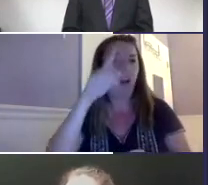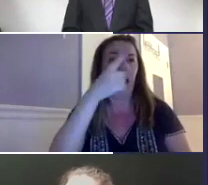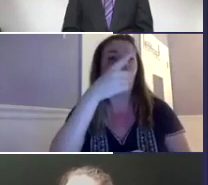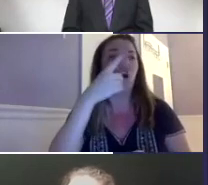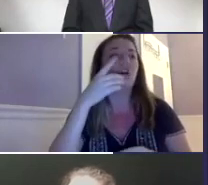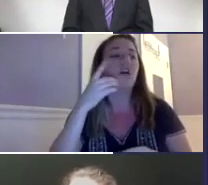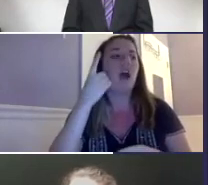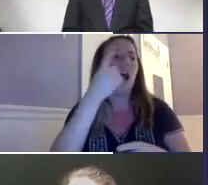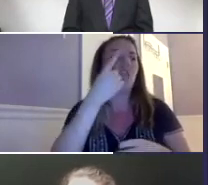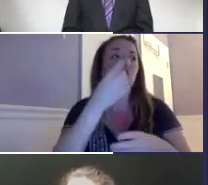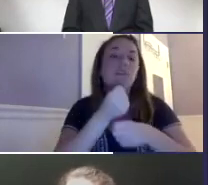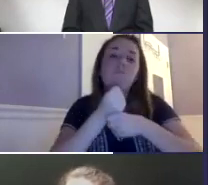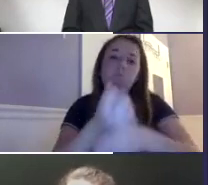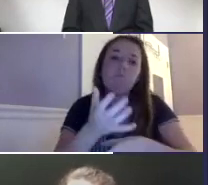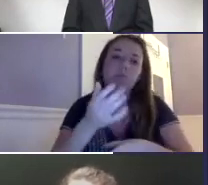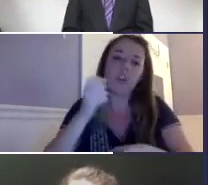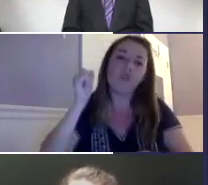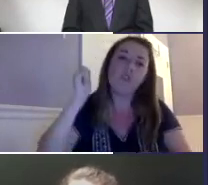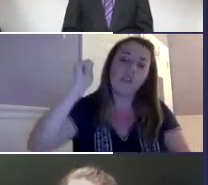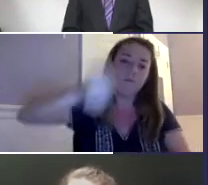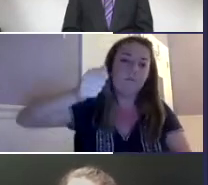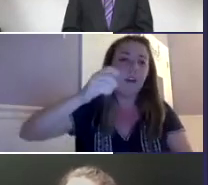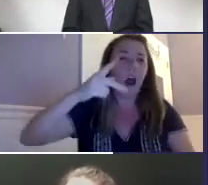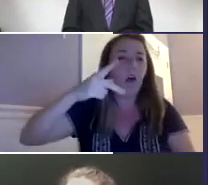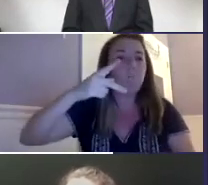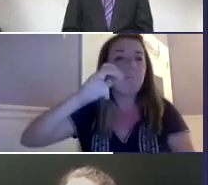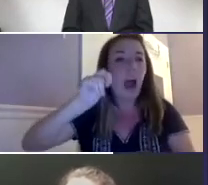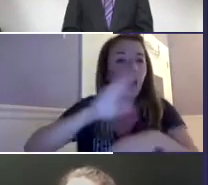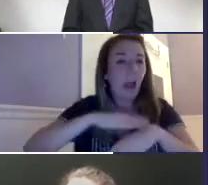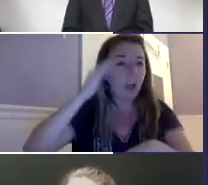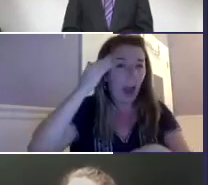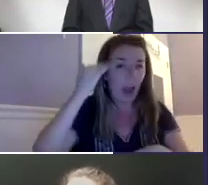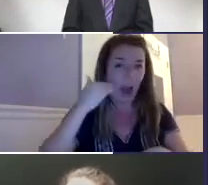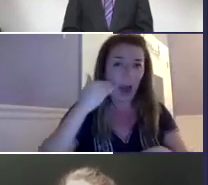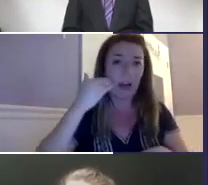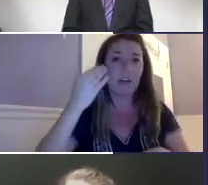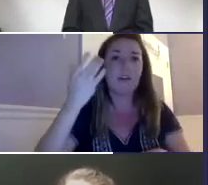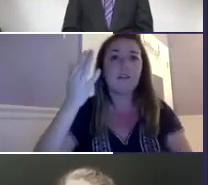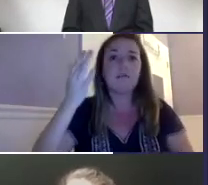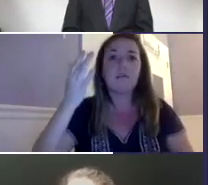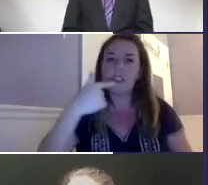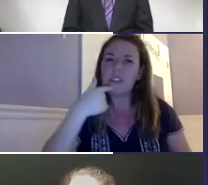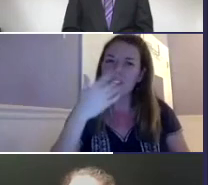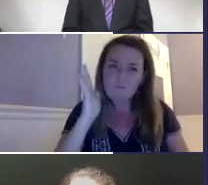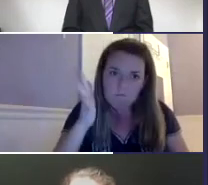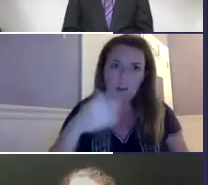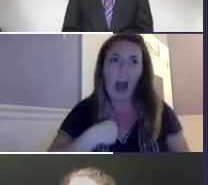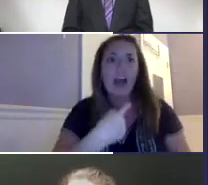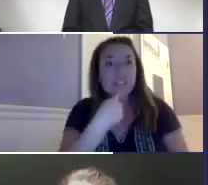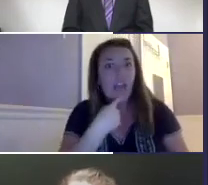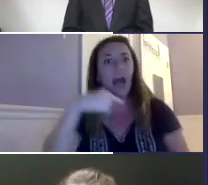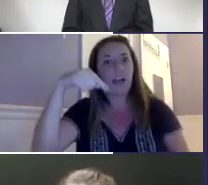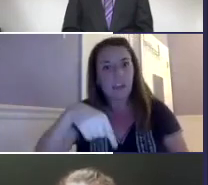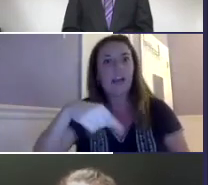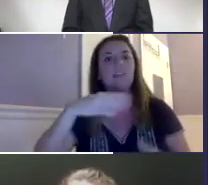to look at something. So I was looking down and I was not paying attention to her at that moment. And she got mad and trying to get my attention. She threw a